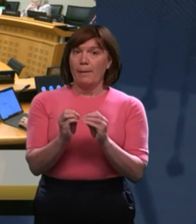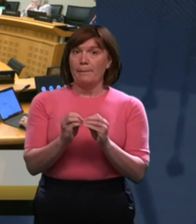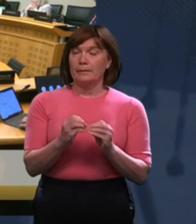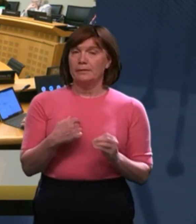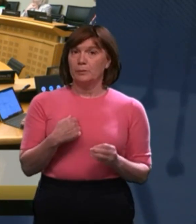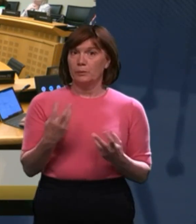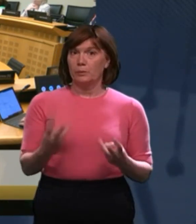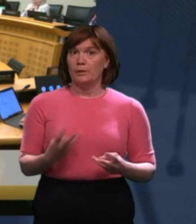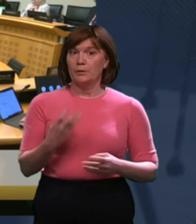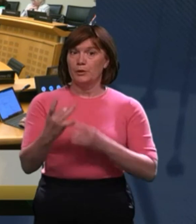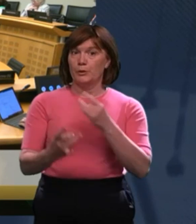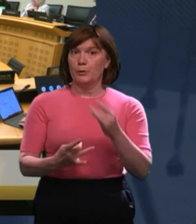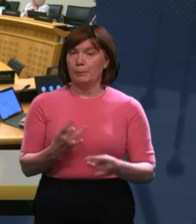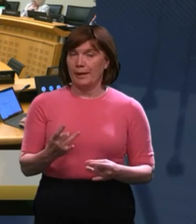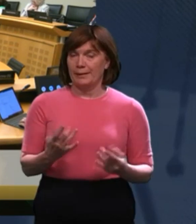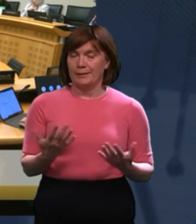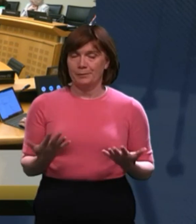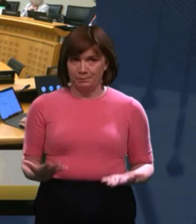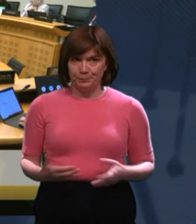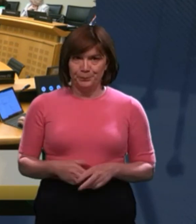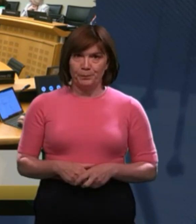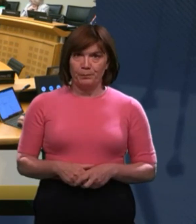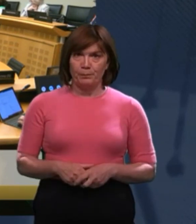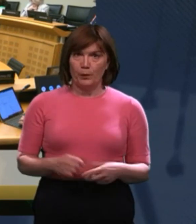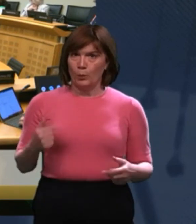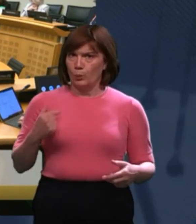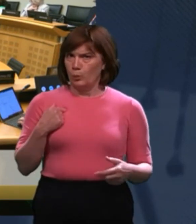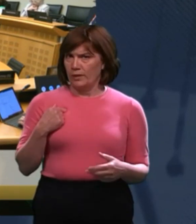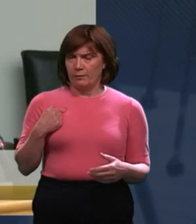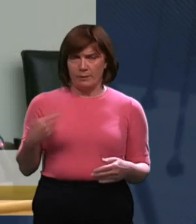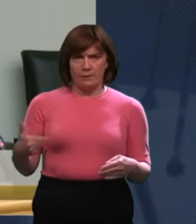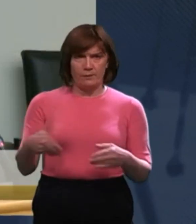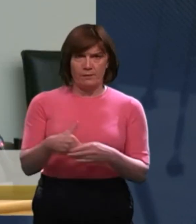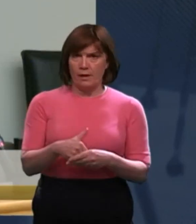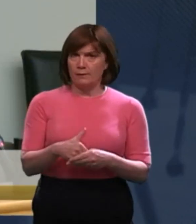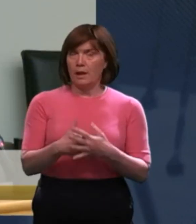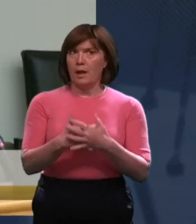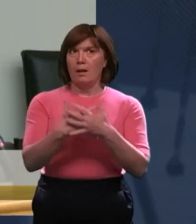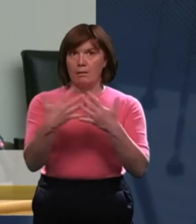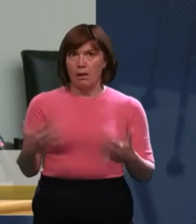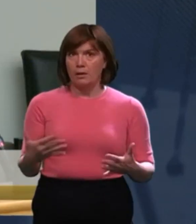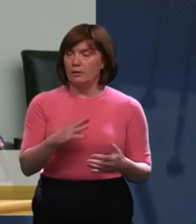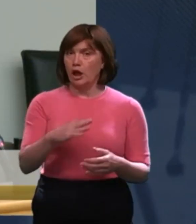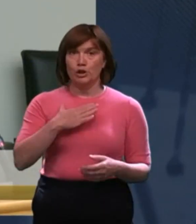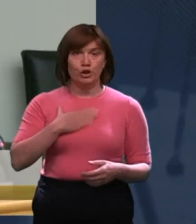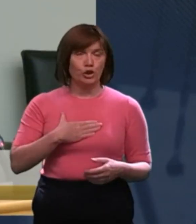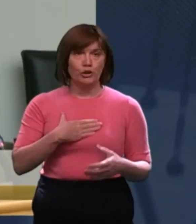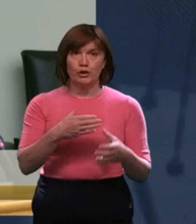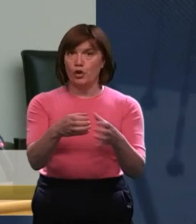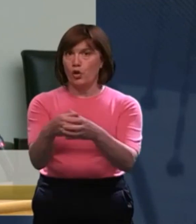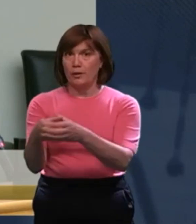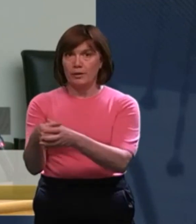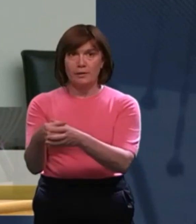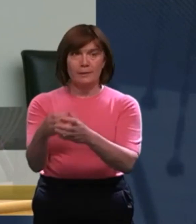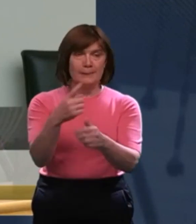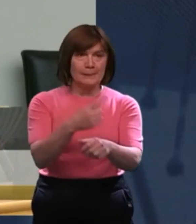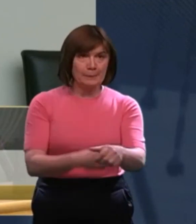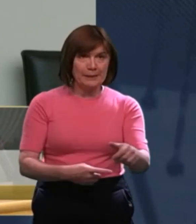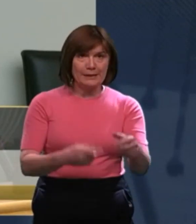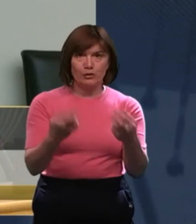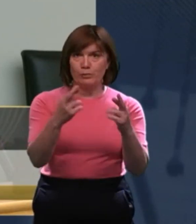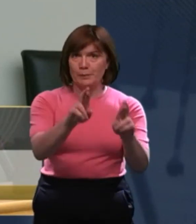a lot with not just disability organisations, but also self-advocacy groups.